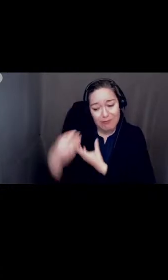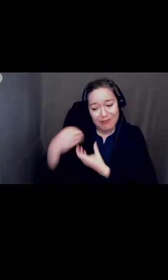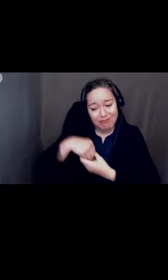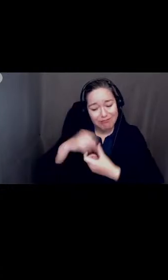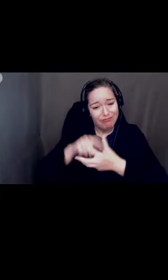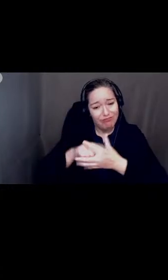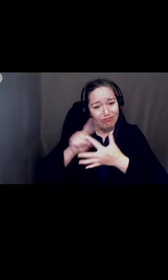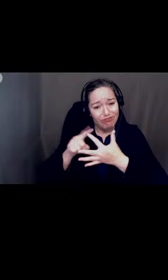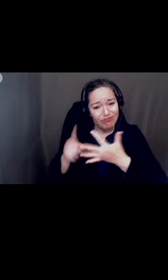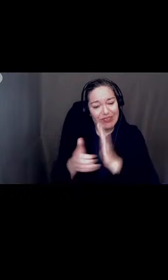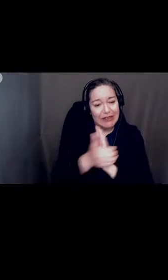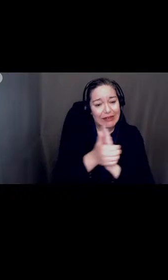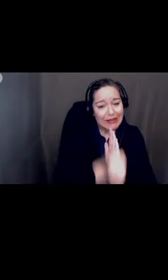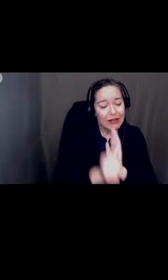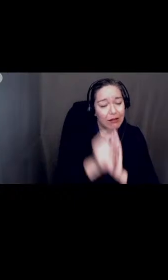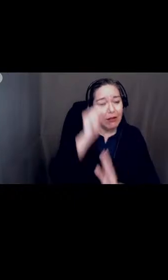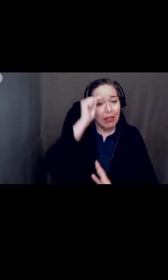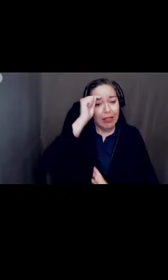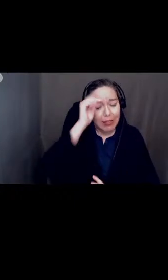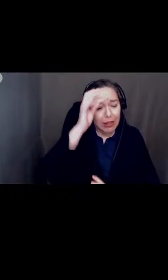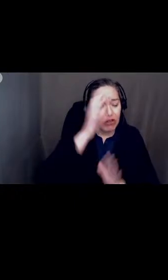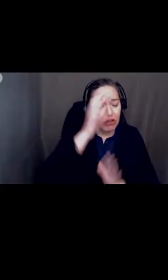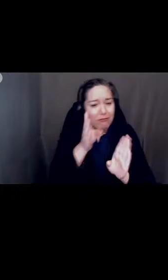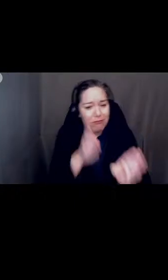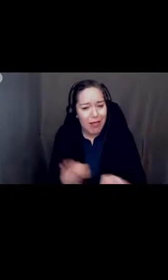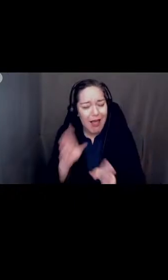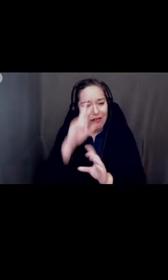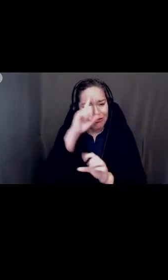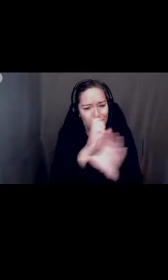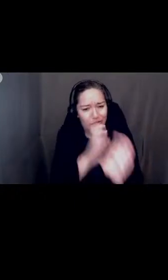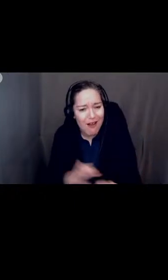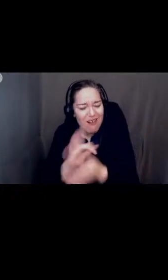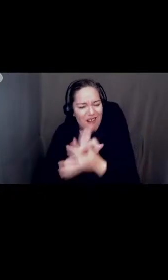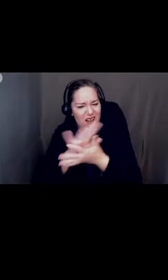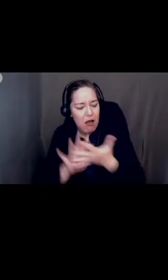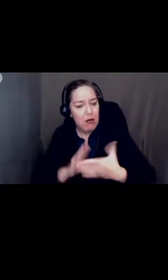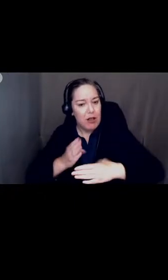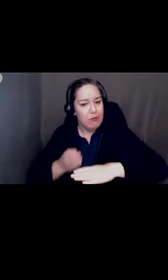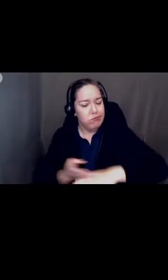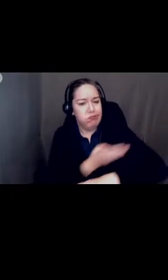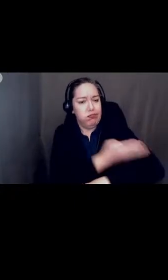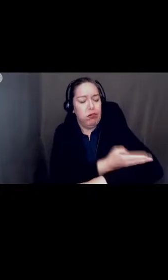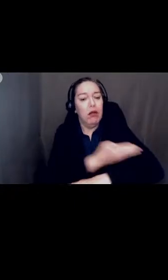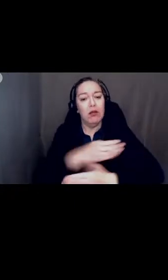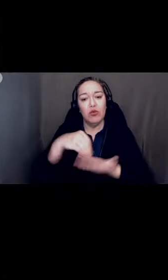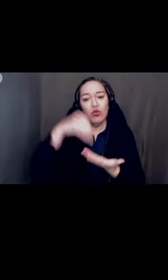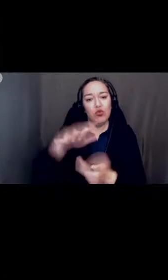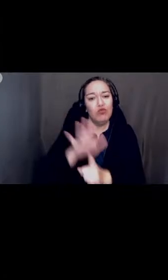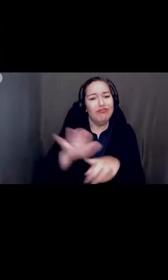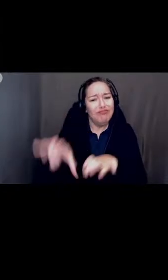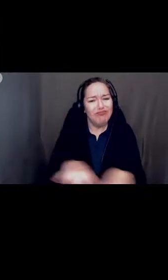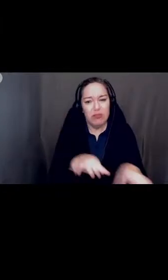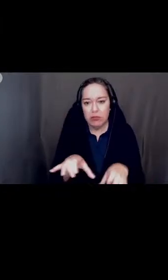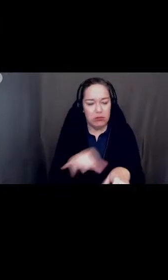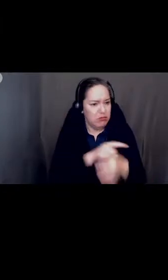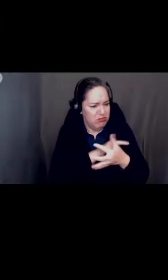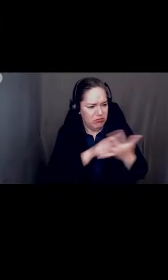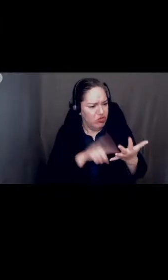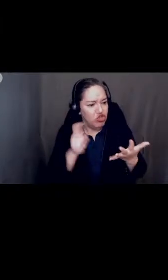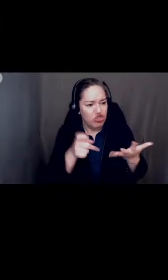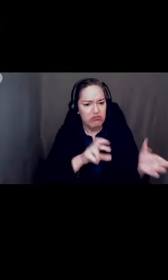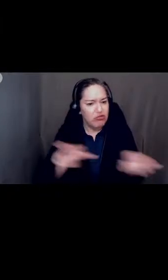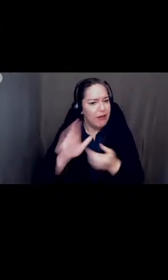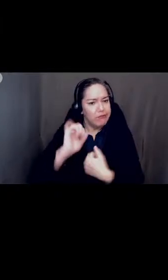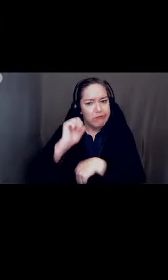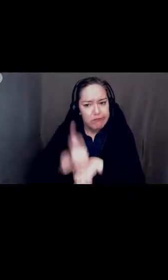skills theories strategies plans etc to enhance student performance these are things that should already be in place in any